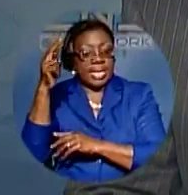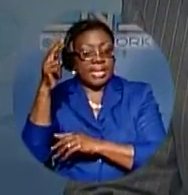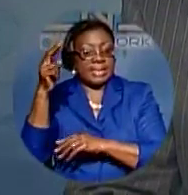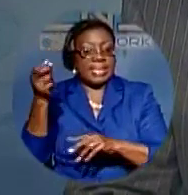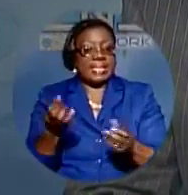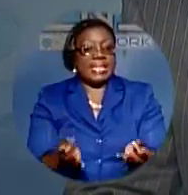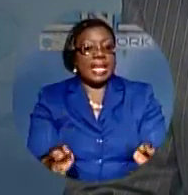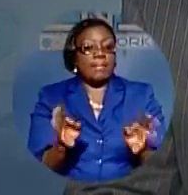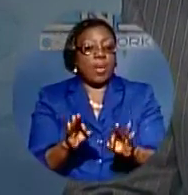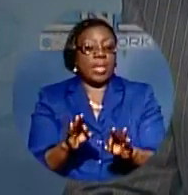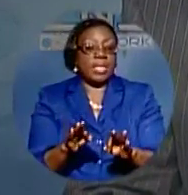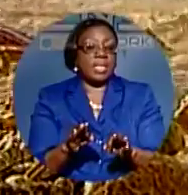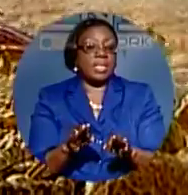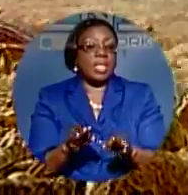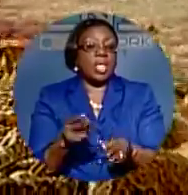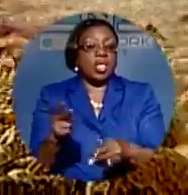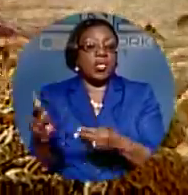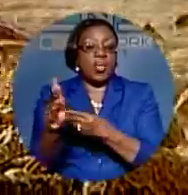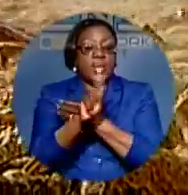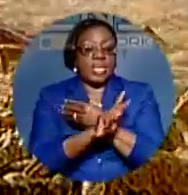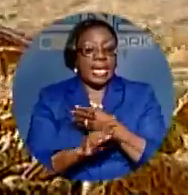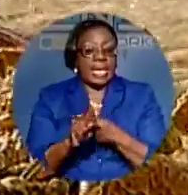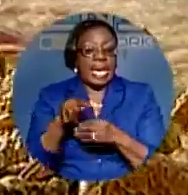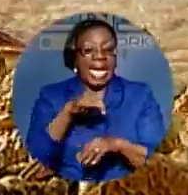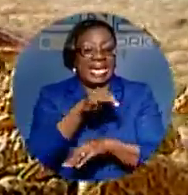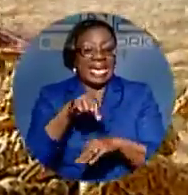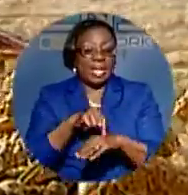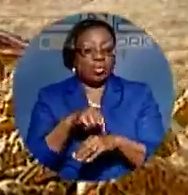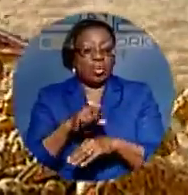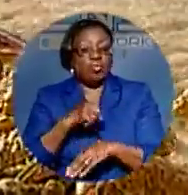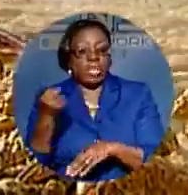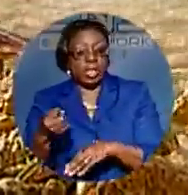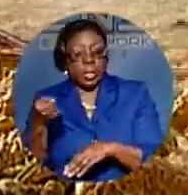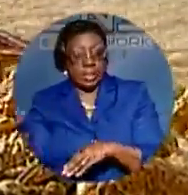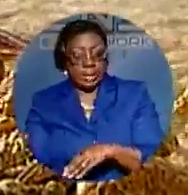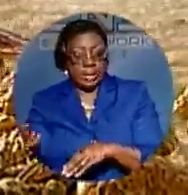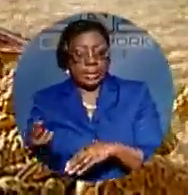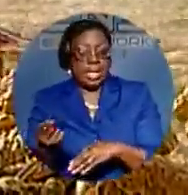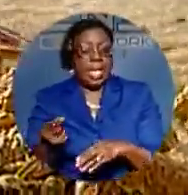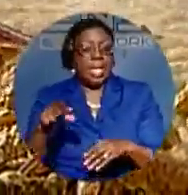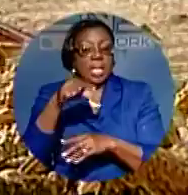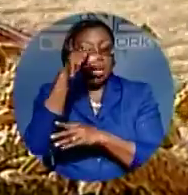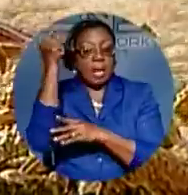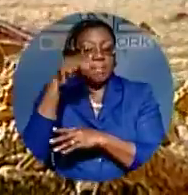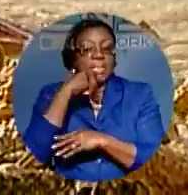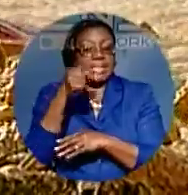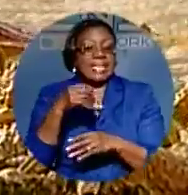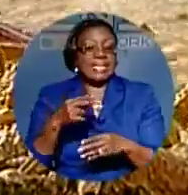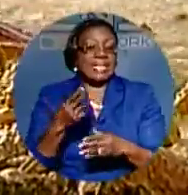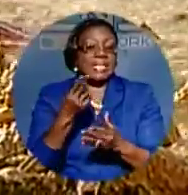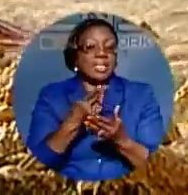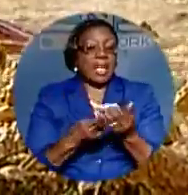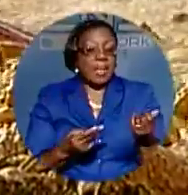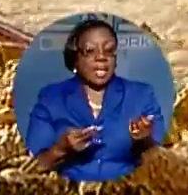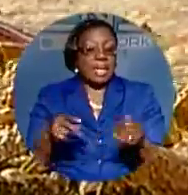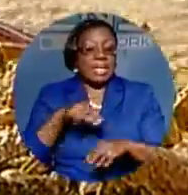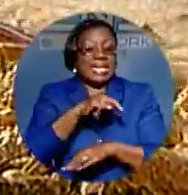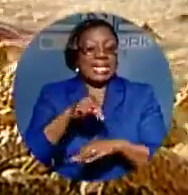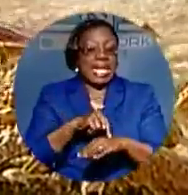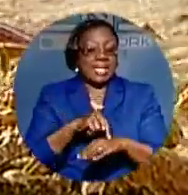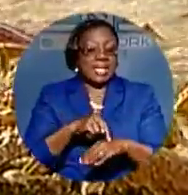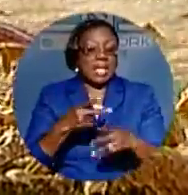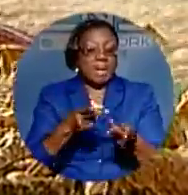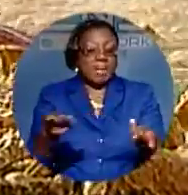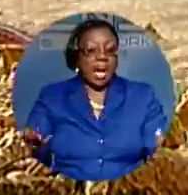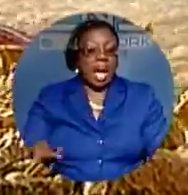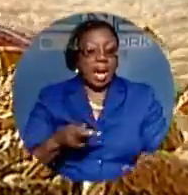and efforts made to protect our natural resources. In a statement, the government says it has doubled the national park system bringing to 700